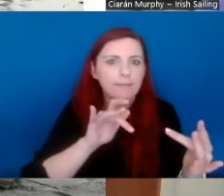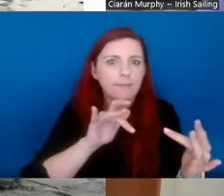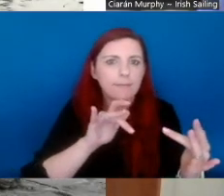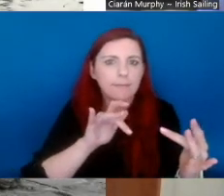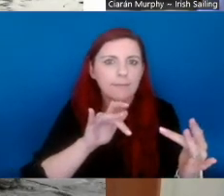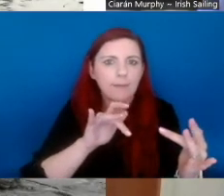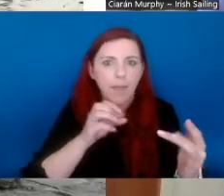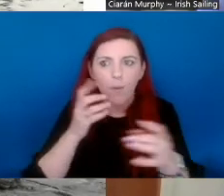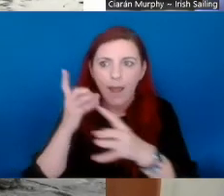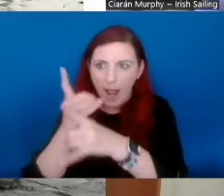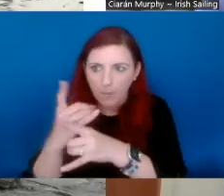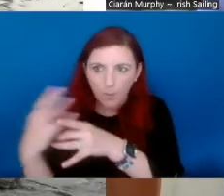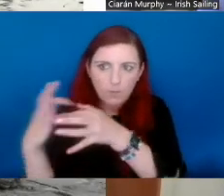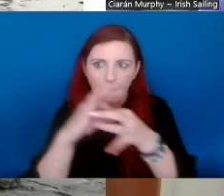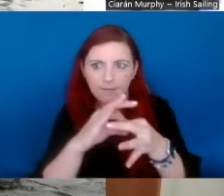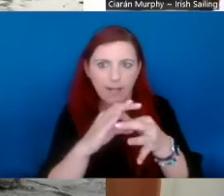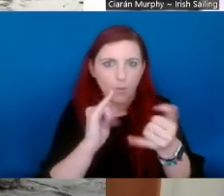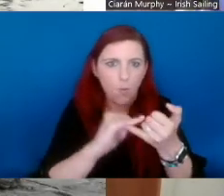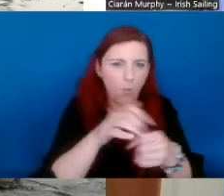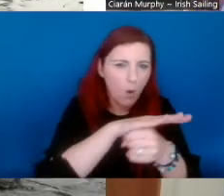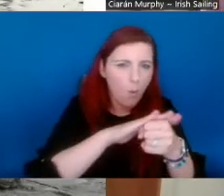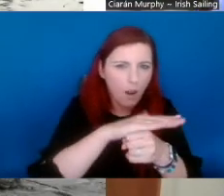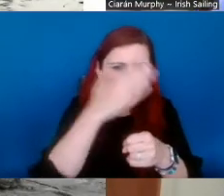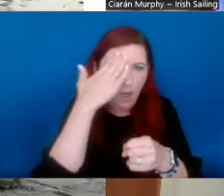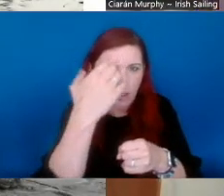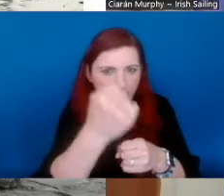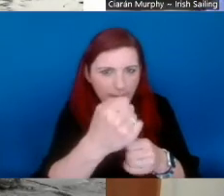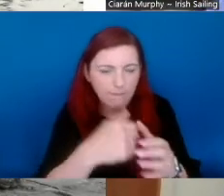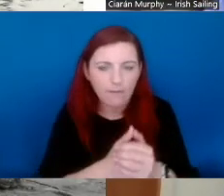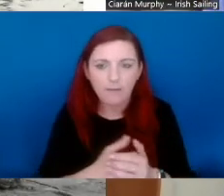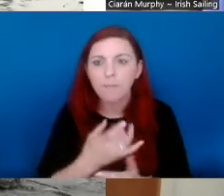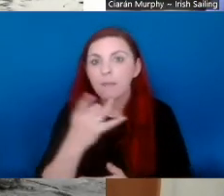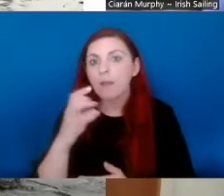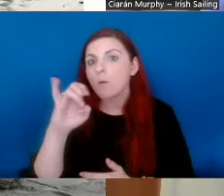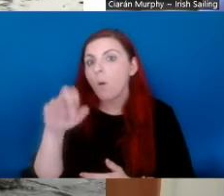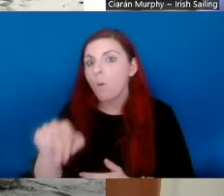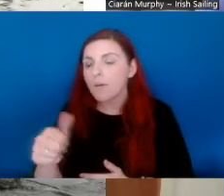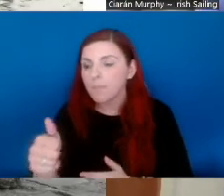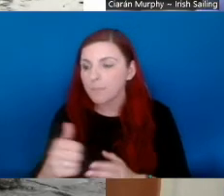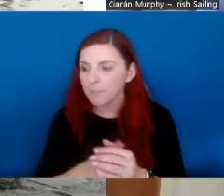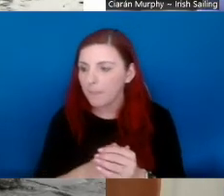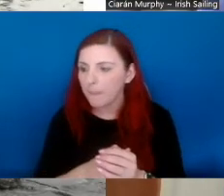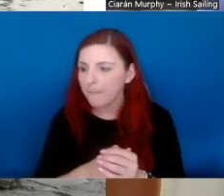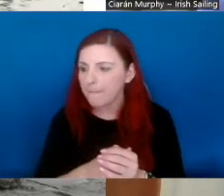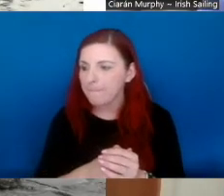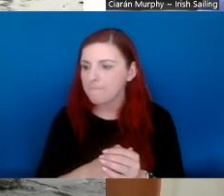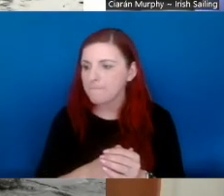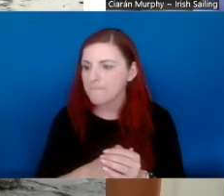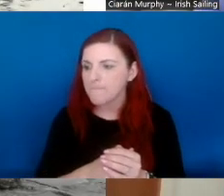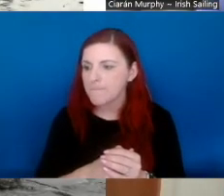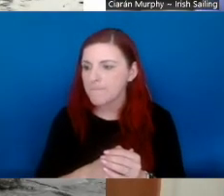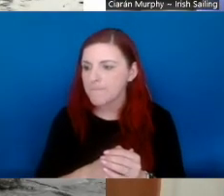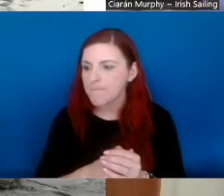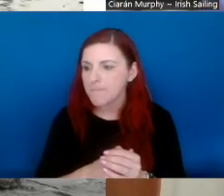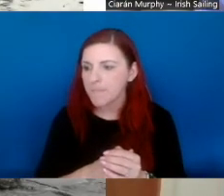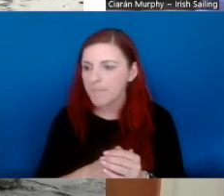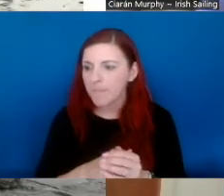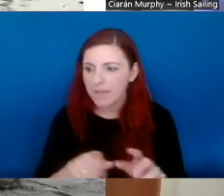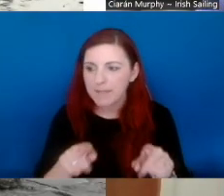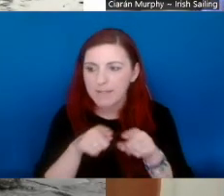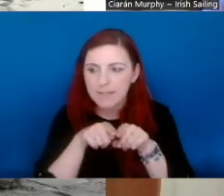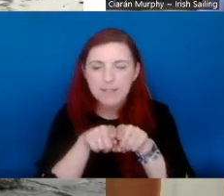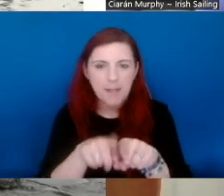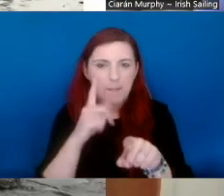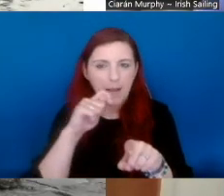body. There's an inclusion officer at every sport for the country and they'll know locally who's a good person to go to, to just